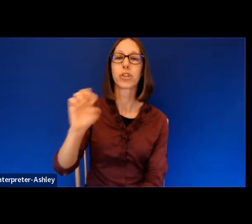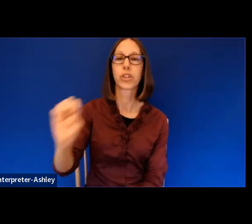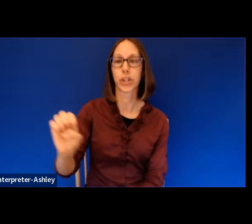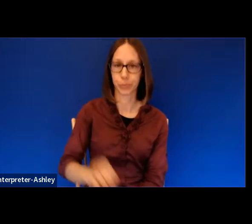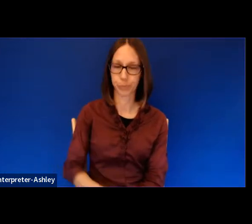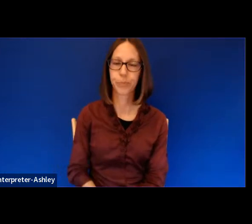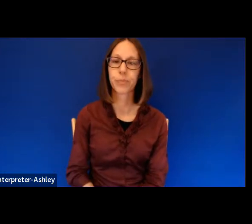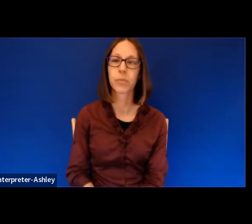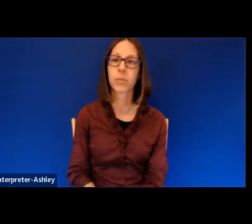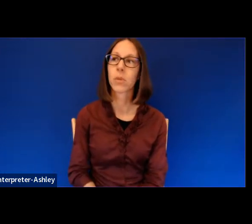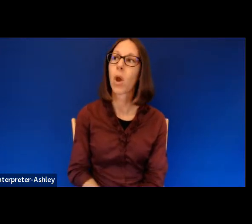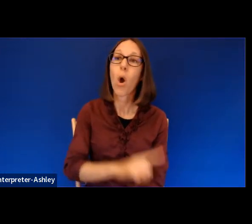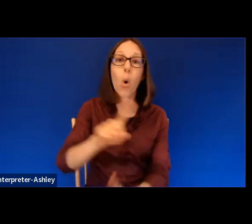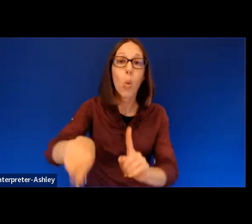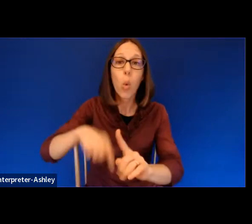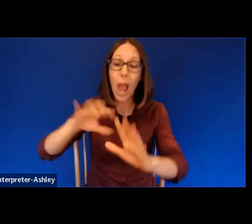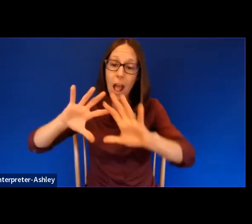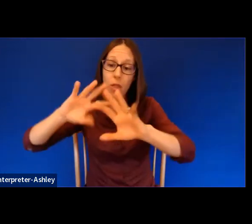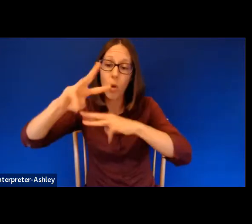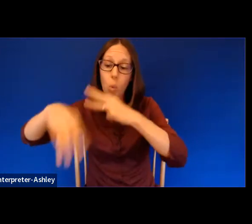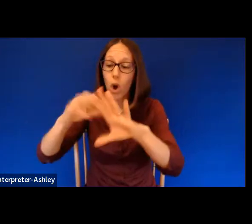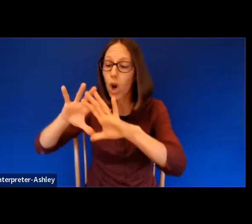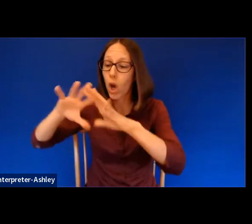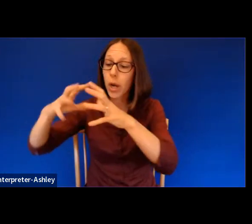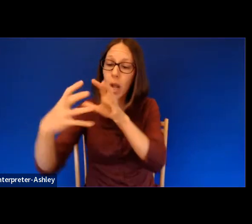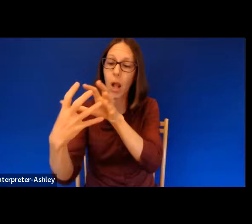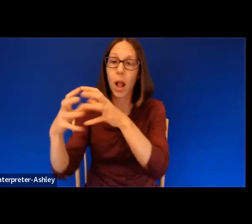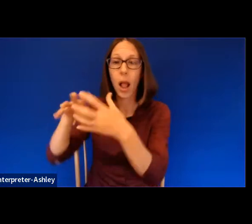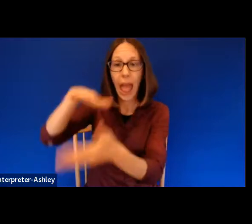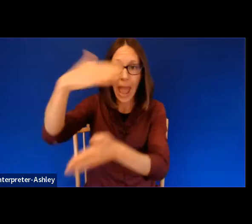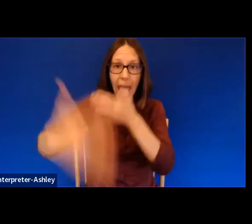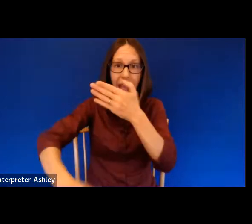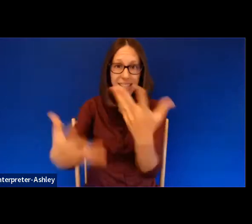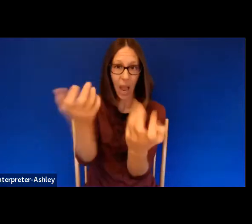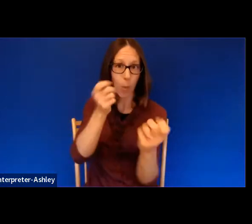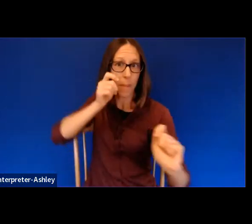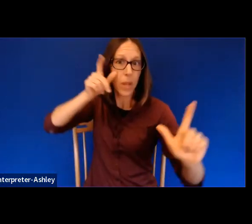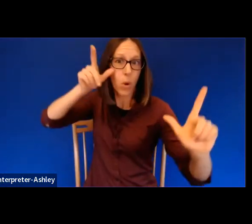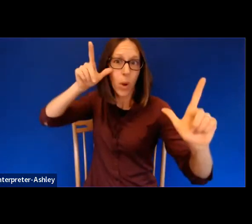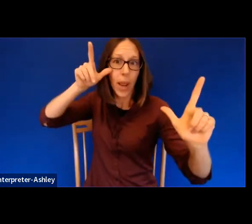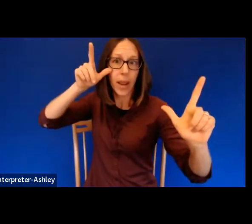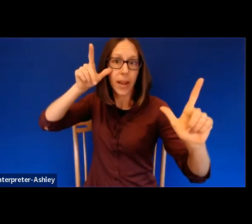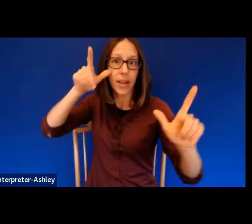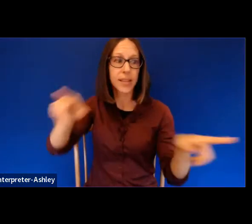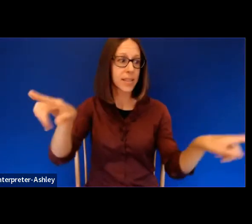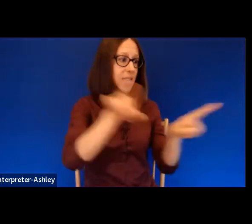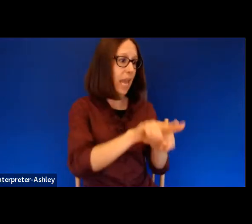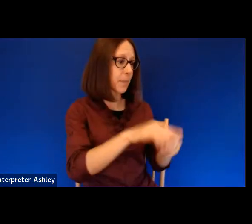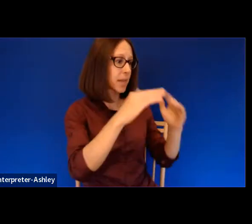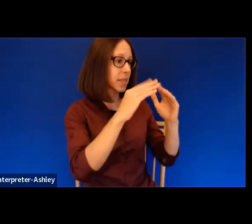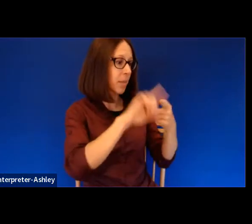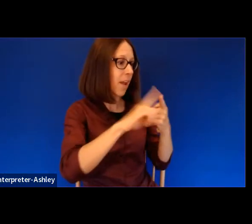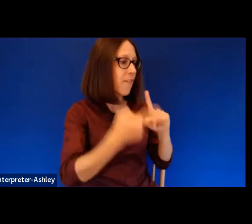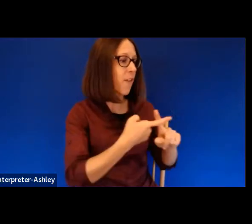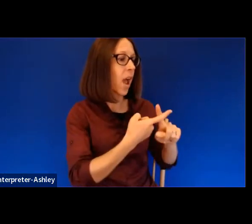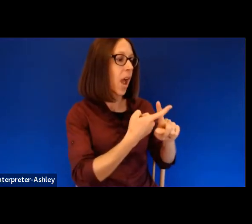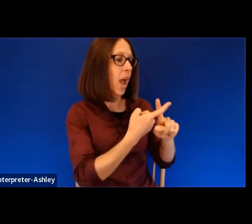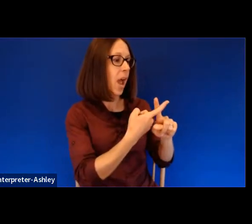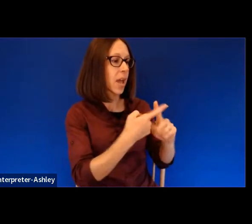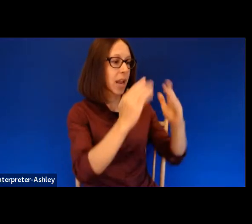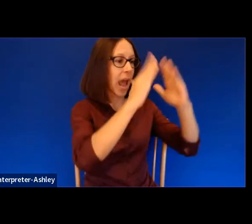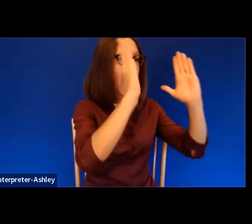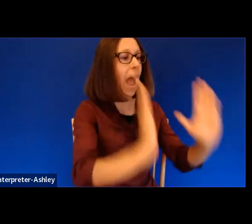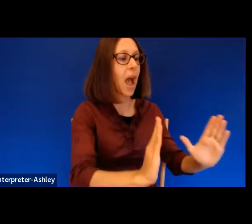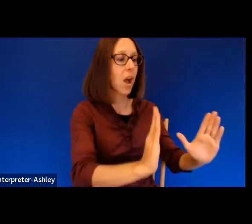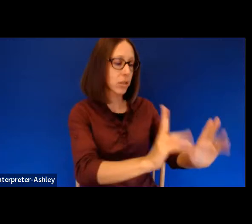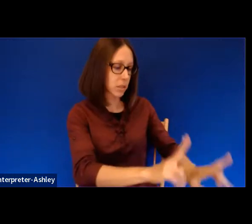when the world ends. I want to be my friend who rose to an empty house, even his grandmother and her worn